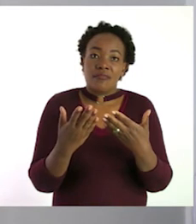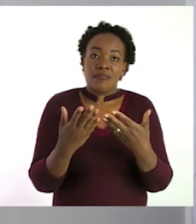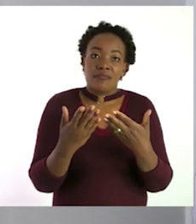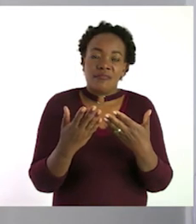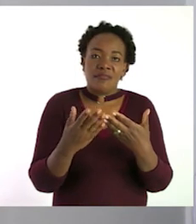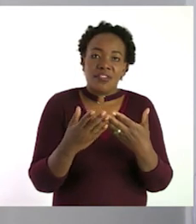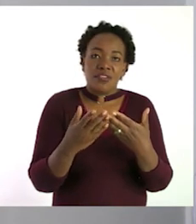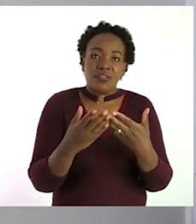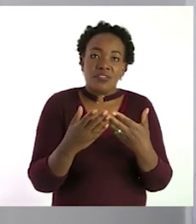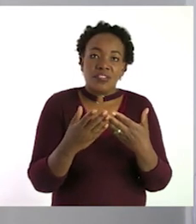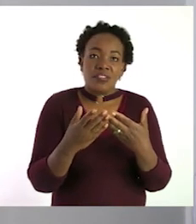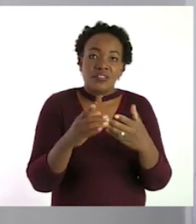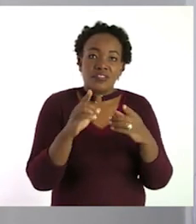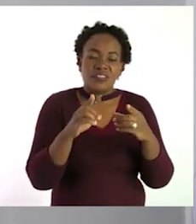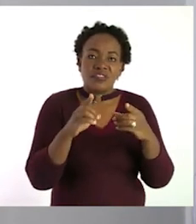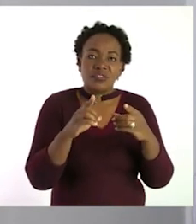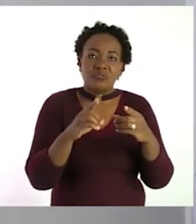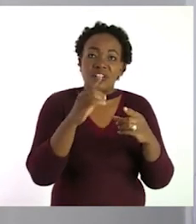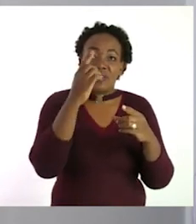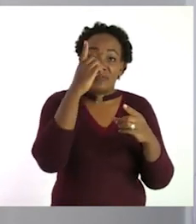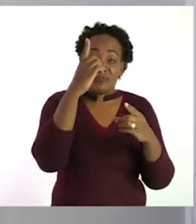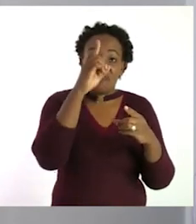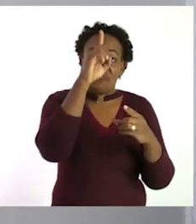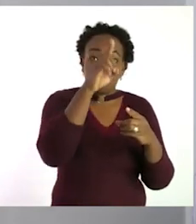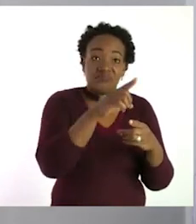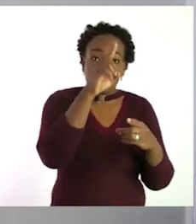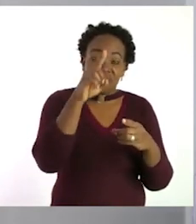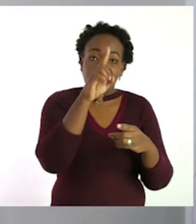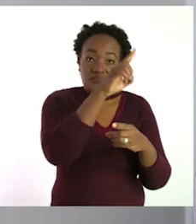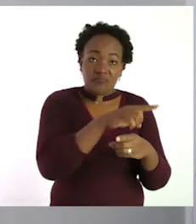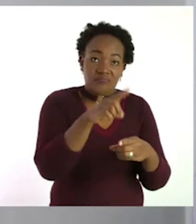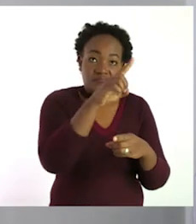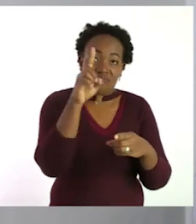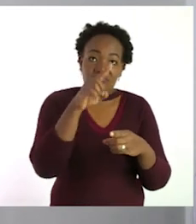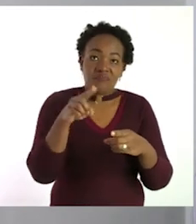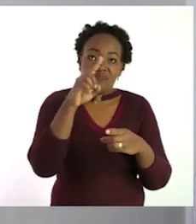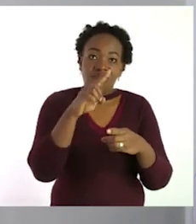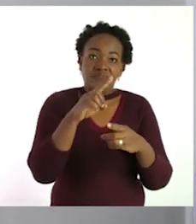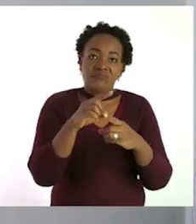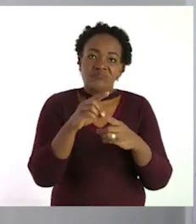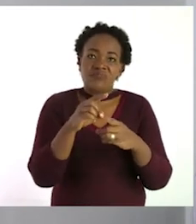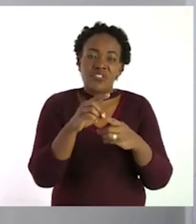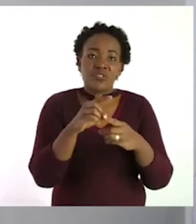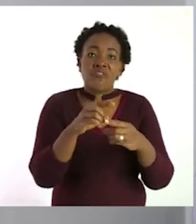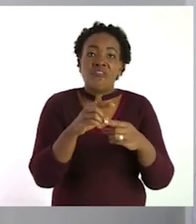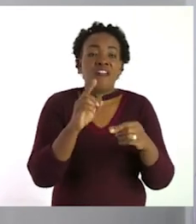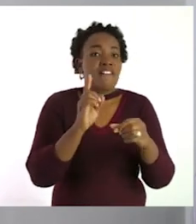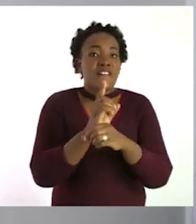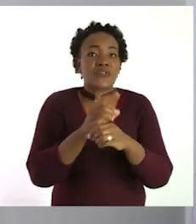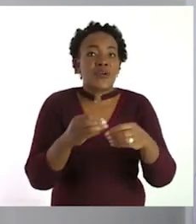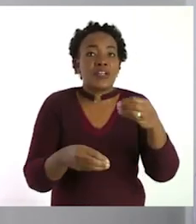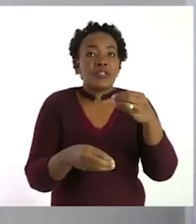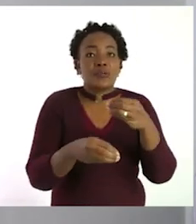2 cycles. Okay. First, we want to add 9